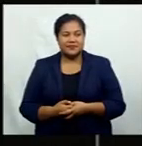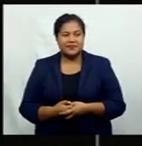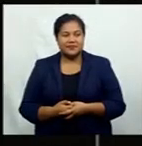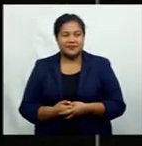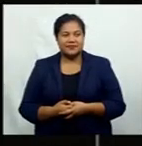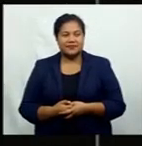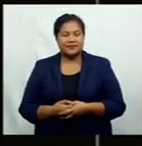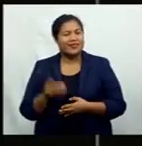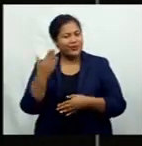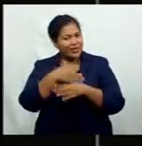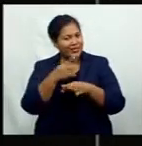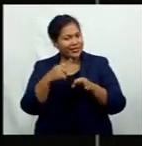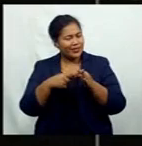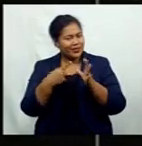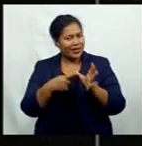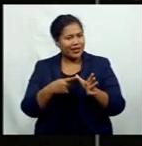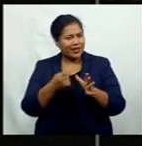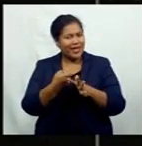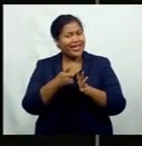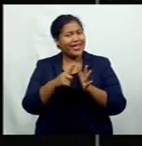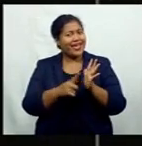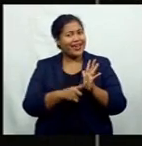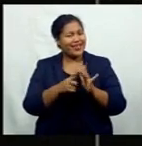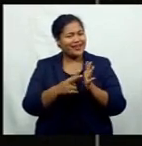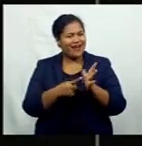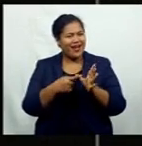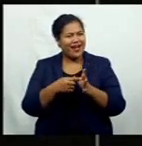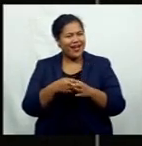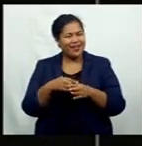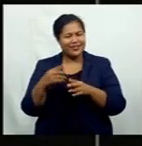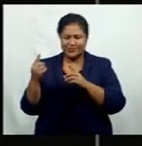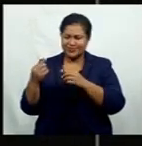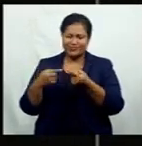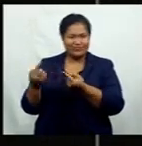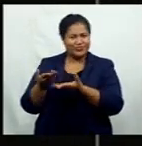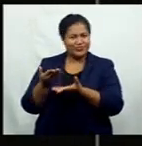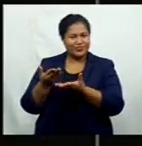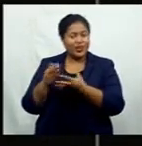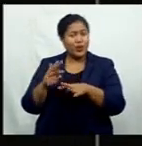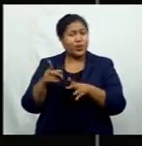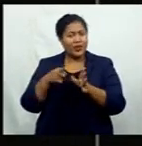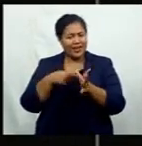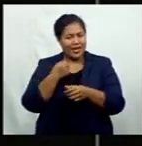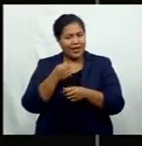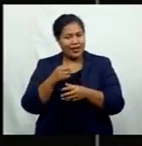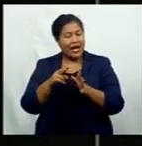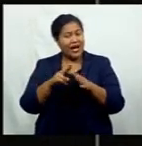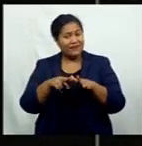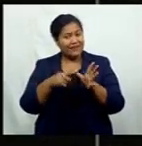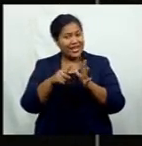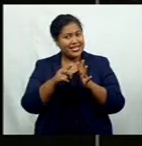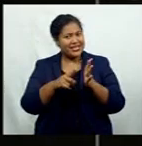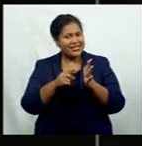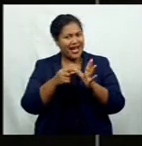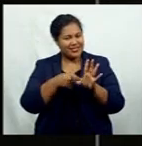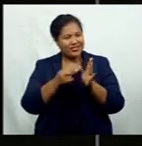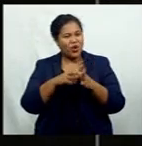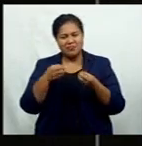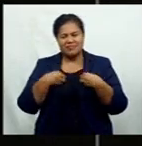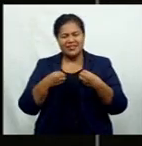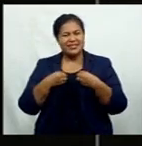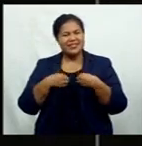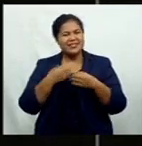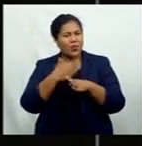In tonight's Q&A, Kelly Vadala speaks with Commerce and Trade Minister Fayyaz Koya on business operating hours and curfew